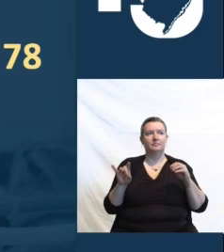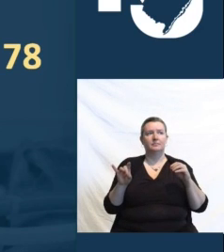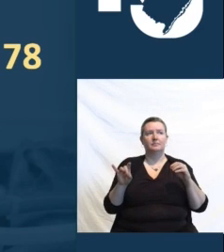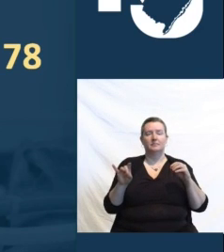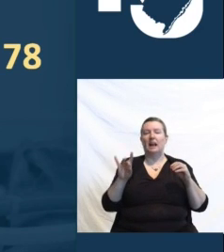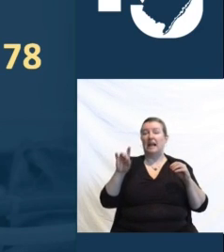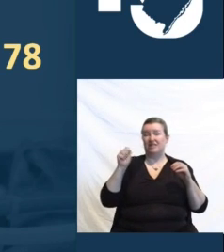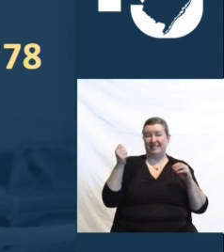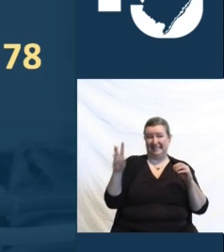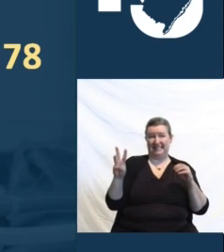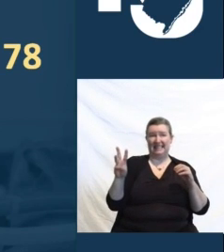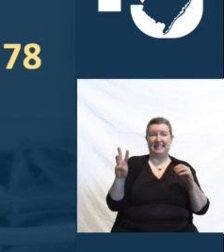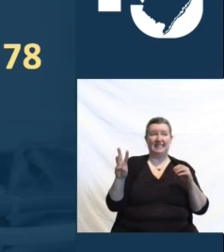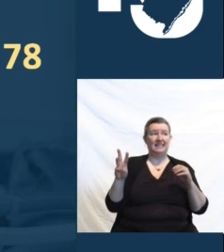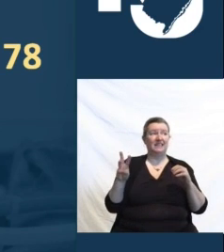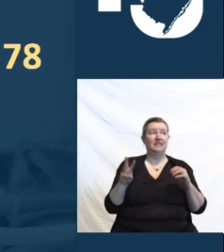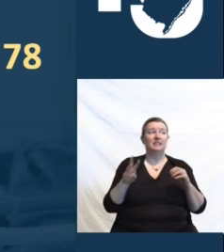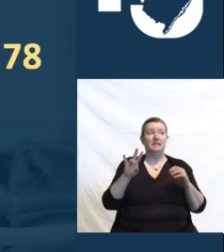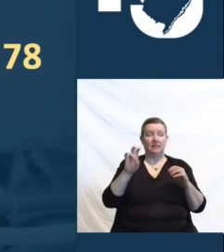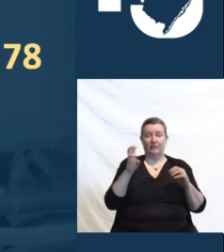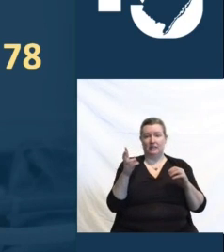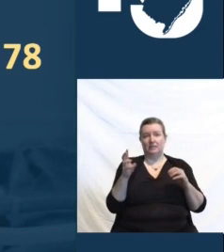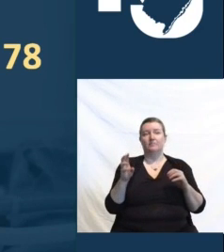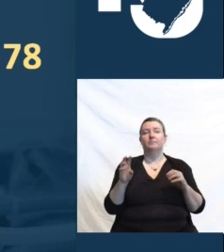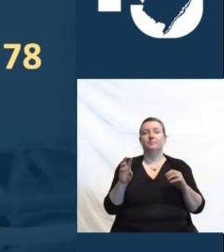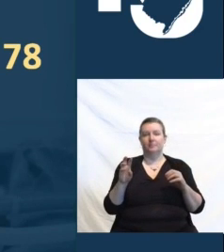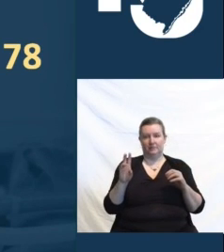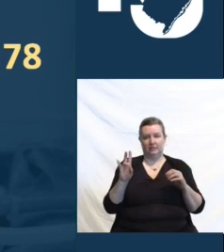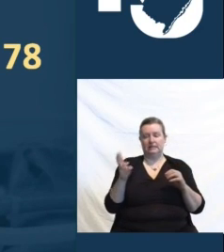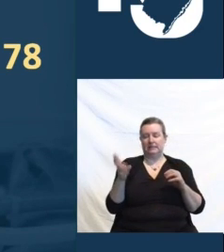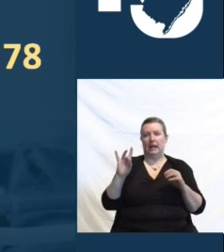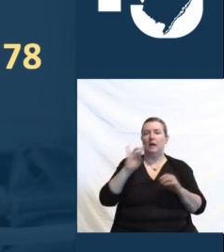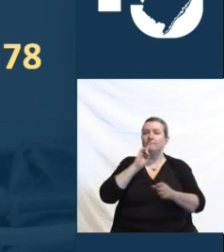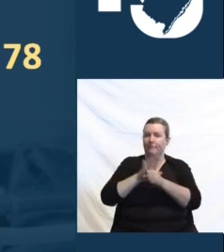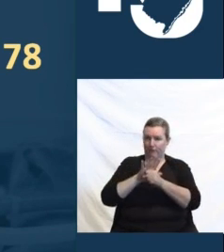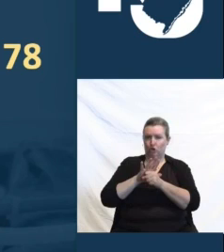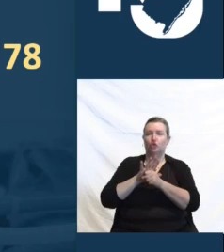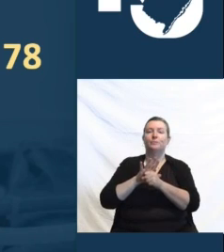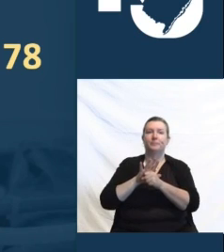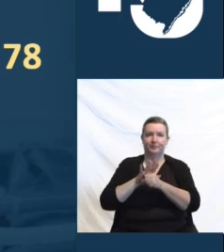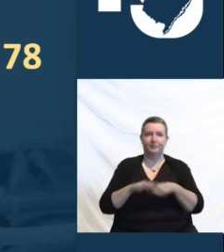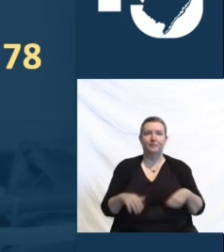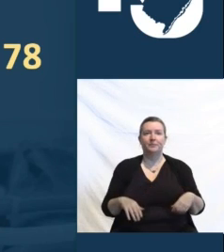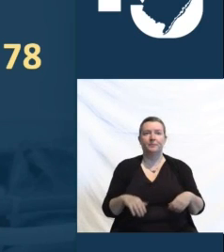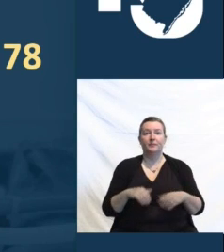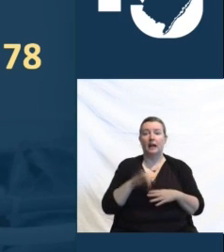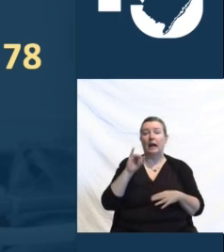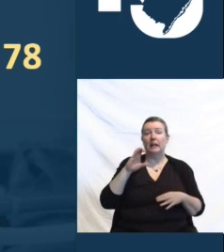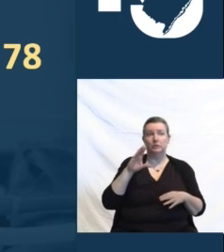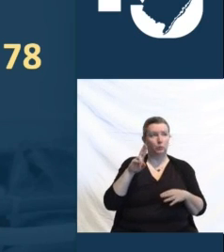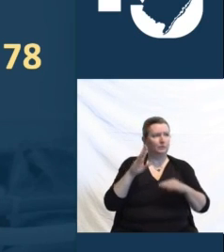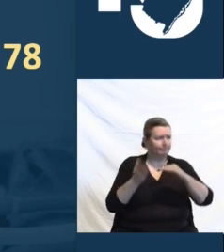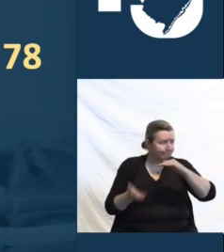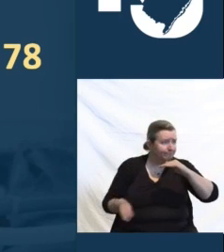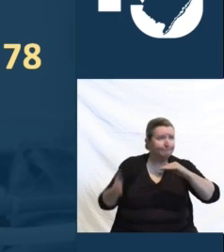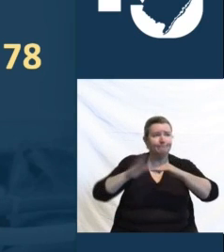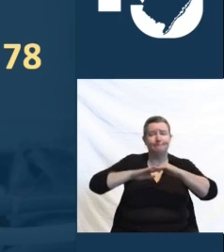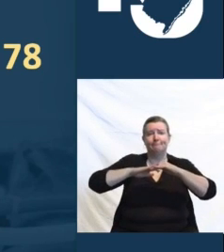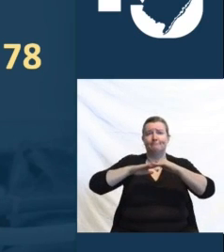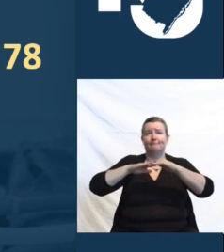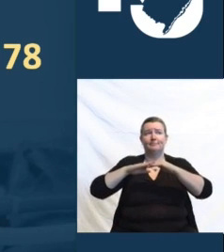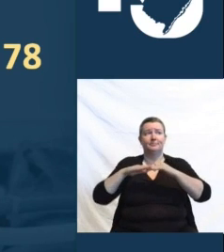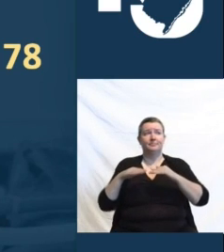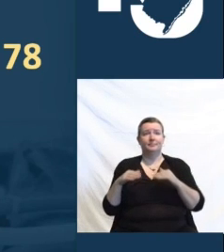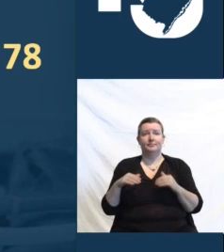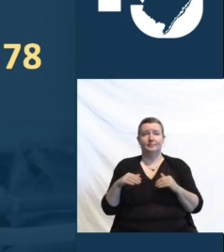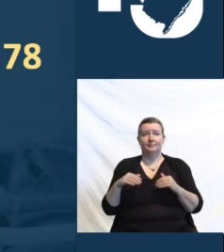confirmed. The number of those in our ICUs also spiked, and that's up 24% over last Sunday,